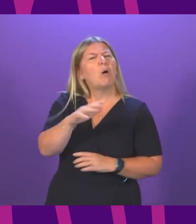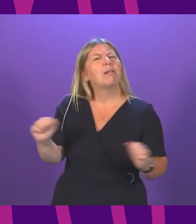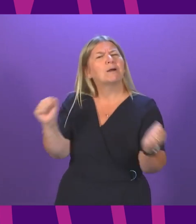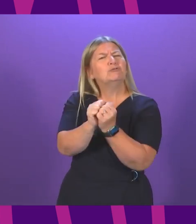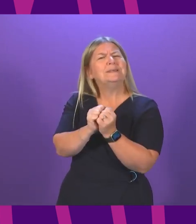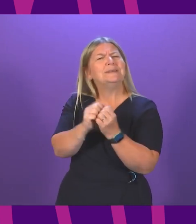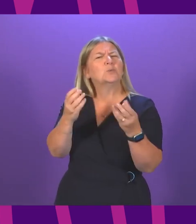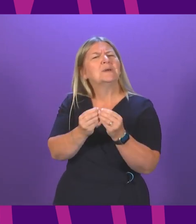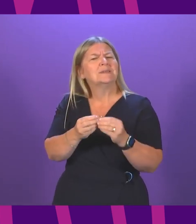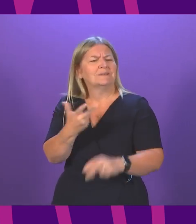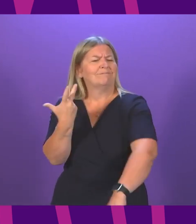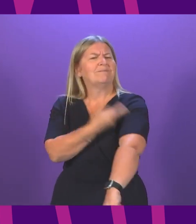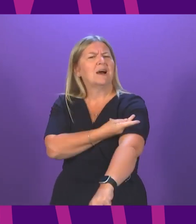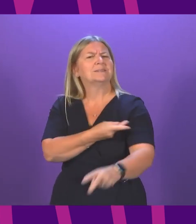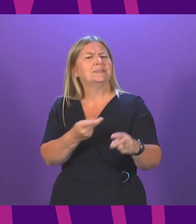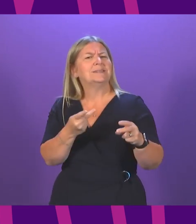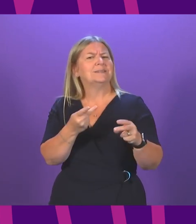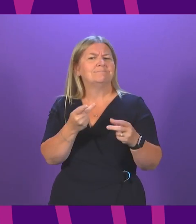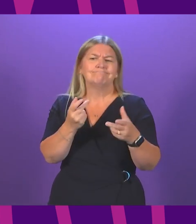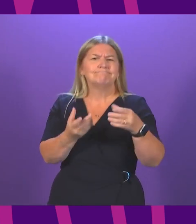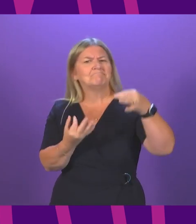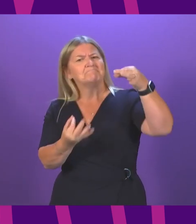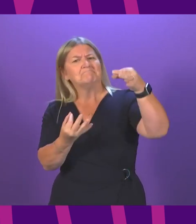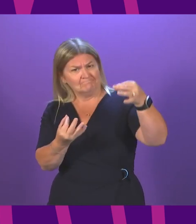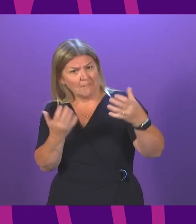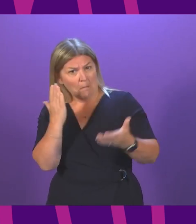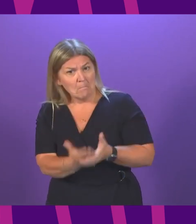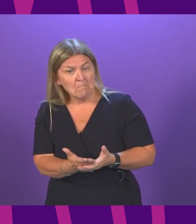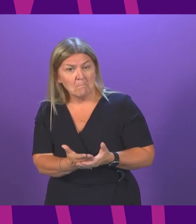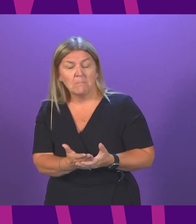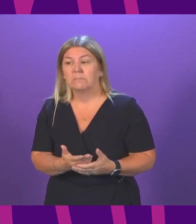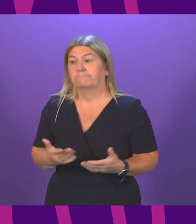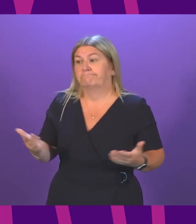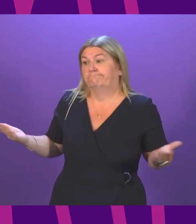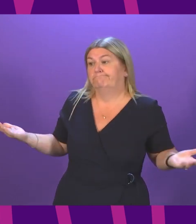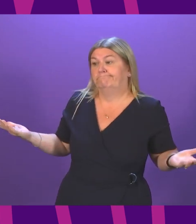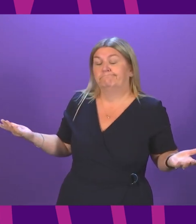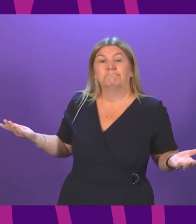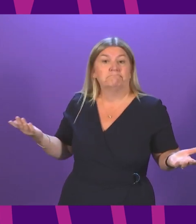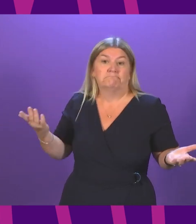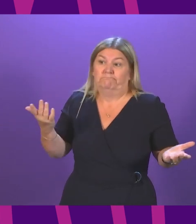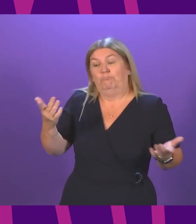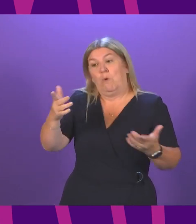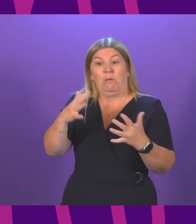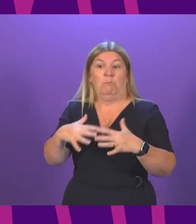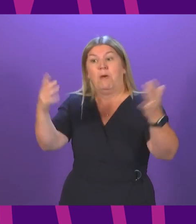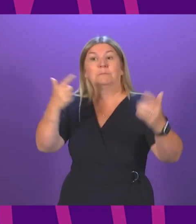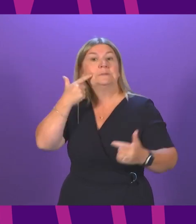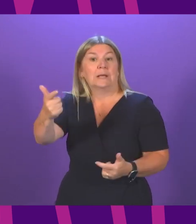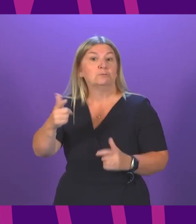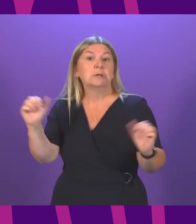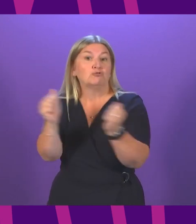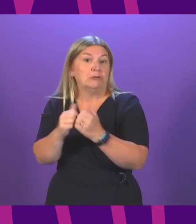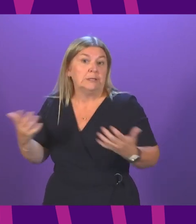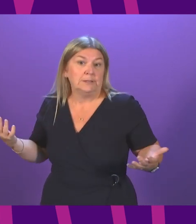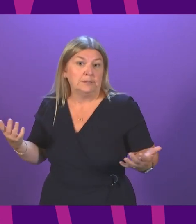First Minister. It will be Parliament next week that decides whether or not to introduce vaccine certification. I set out the